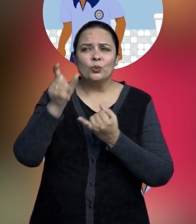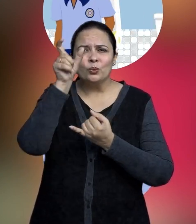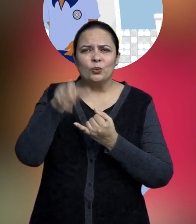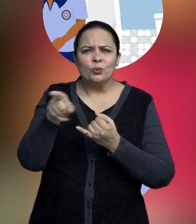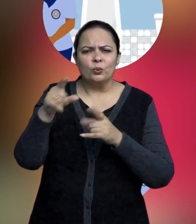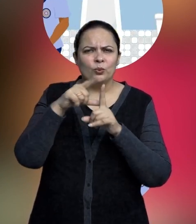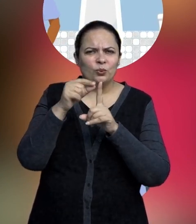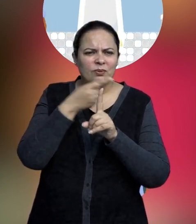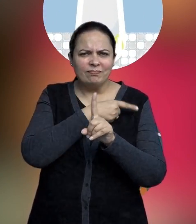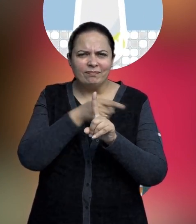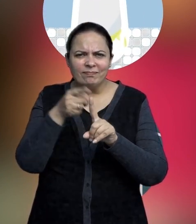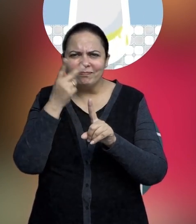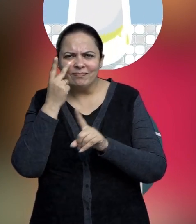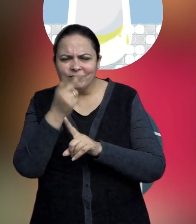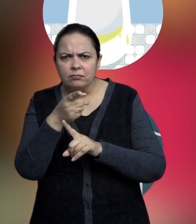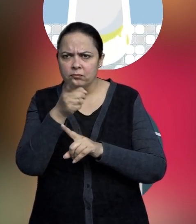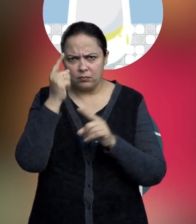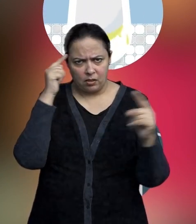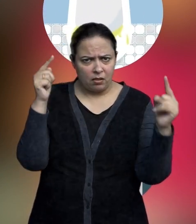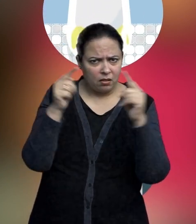Do you agree with Sonu?